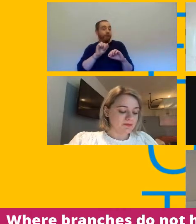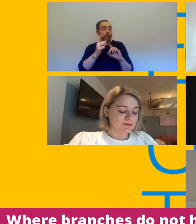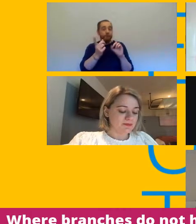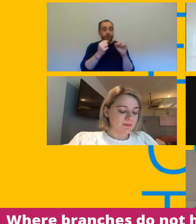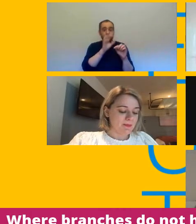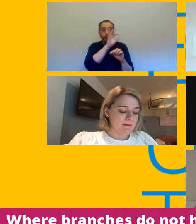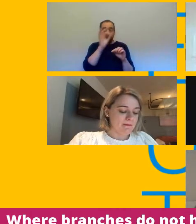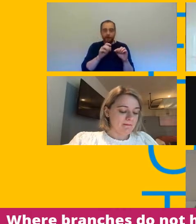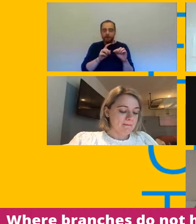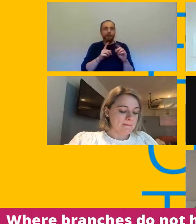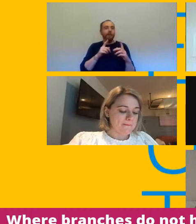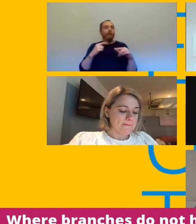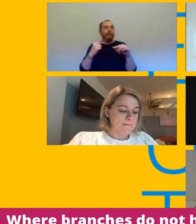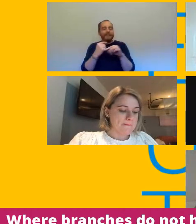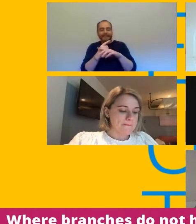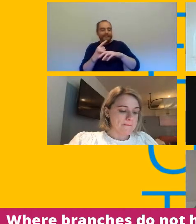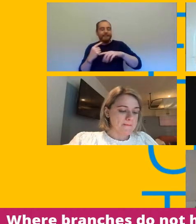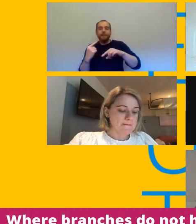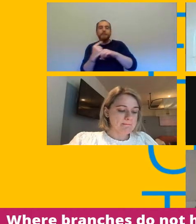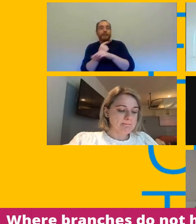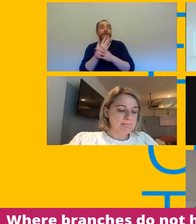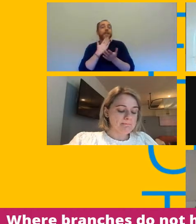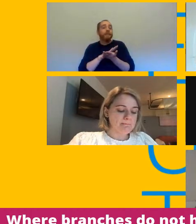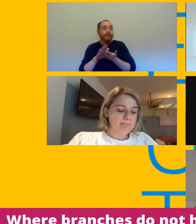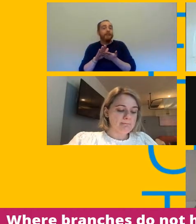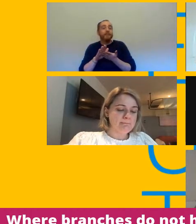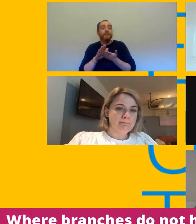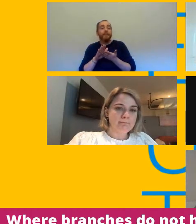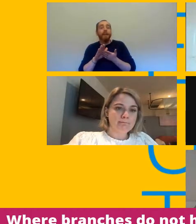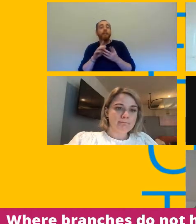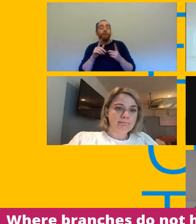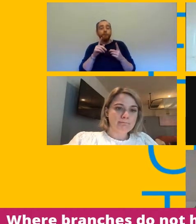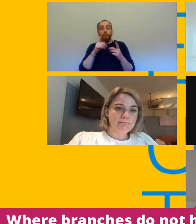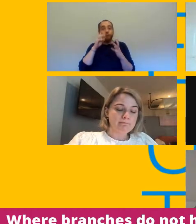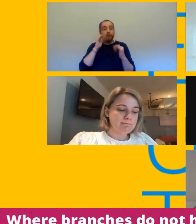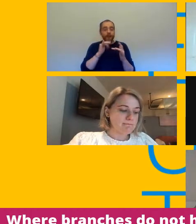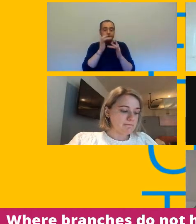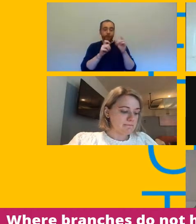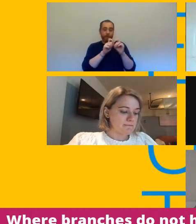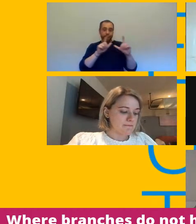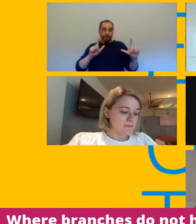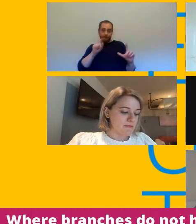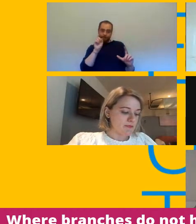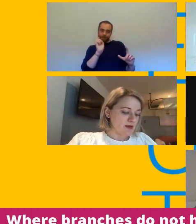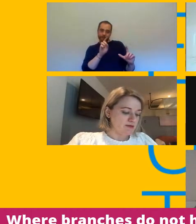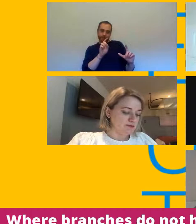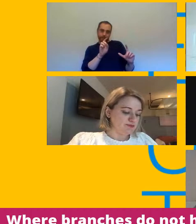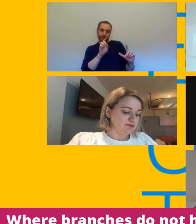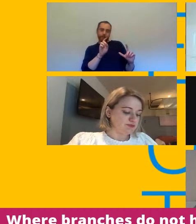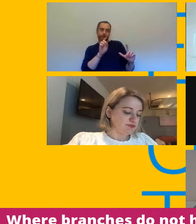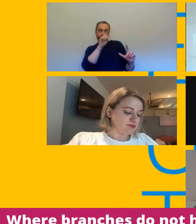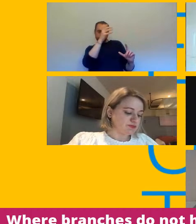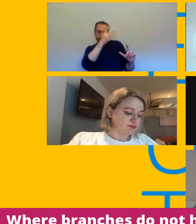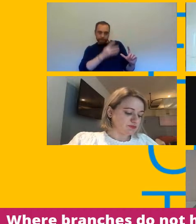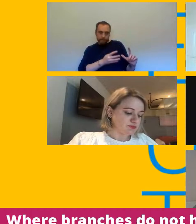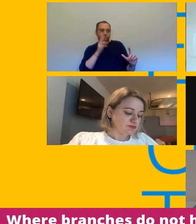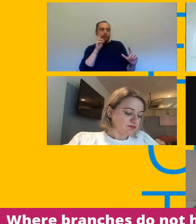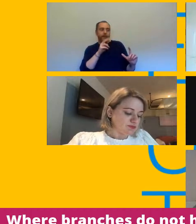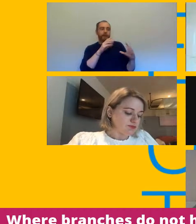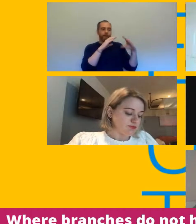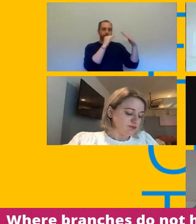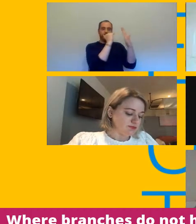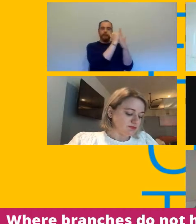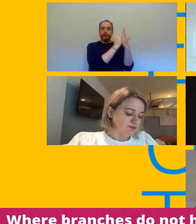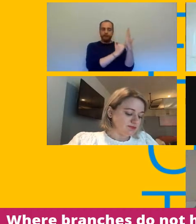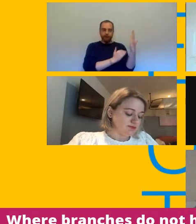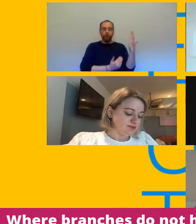anything that we haven't covered you know please do go to that section in the ucu website it's right there when you when you go in um and they'll have a look at the new guidance